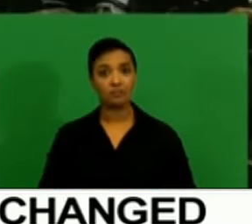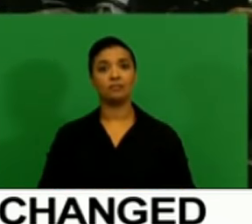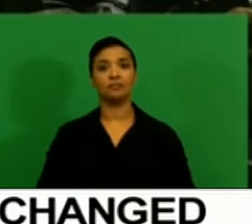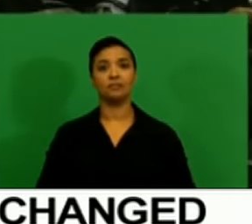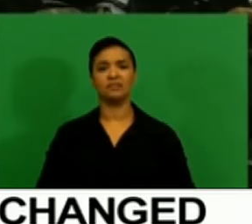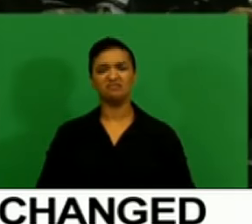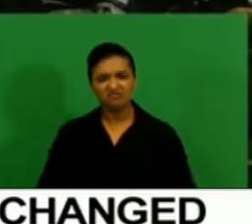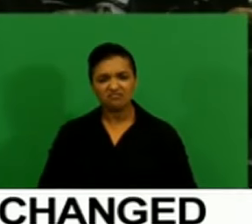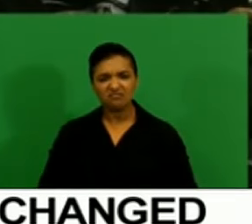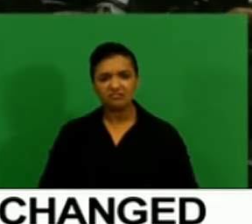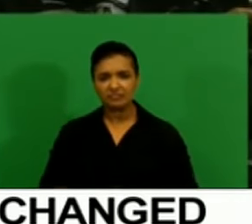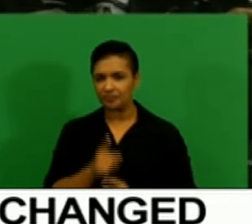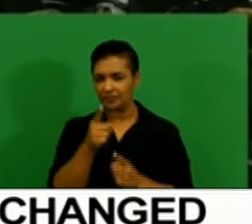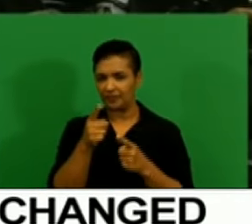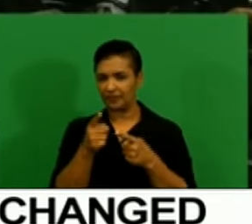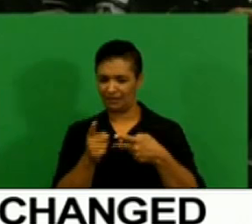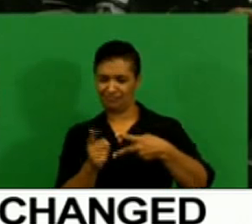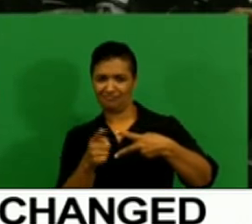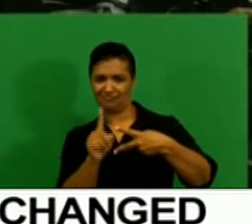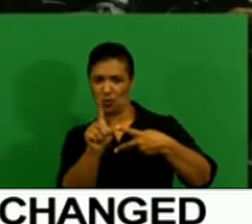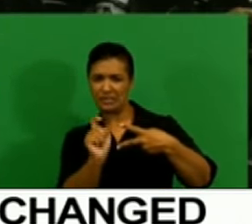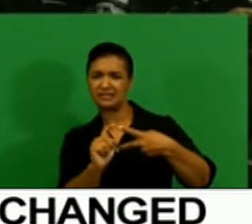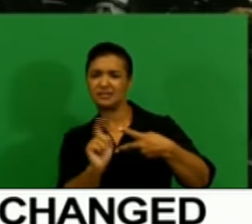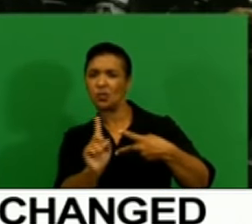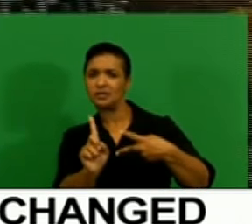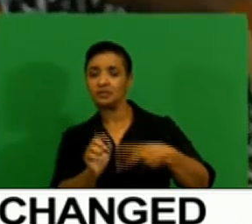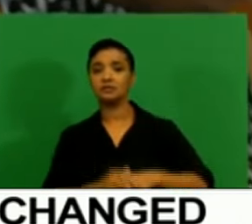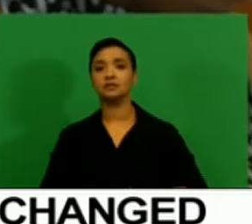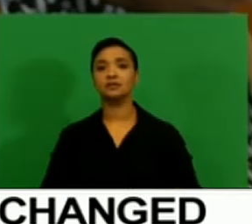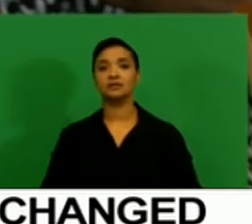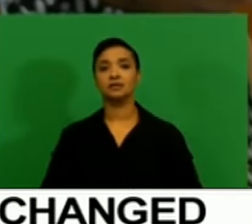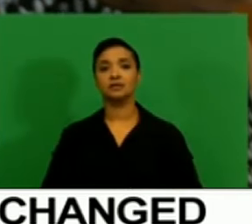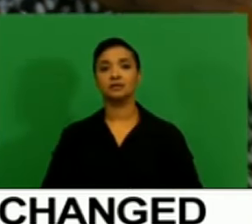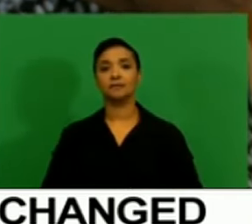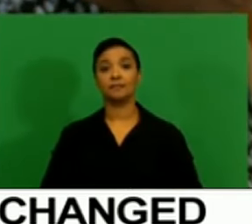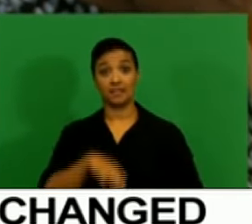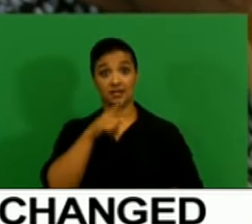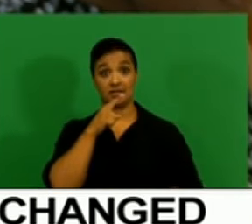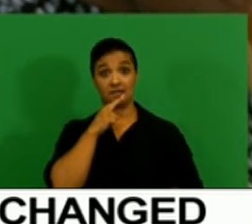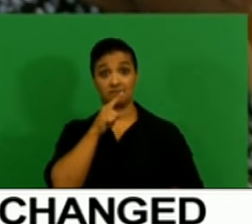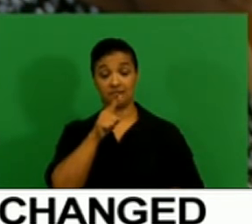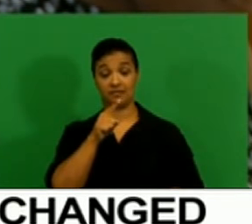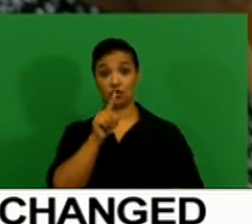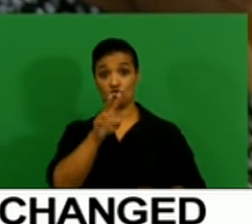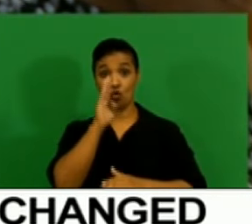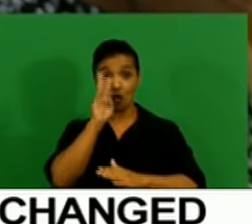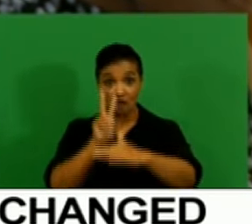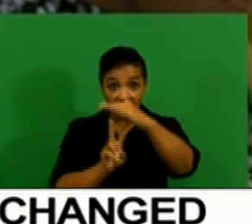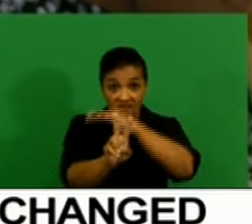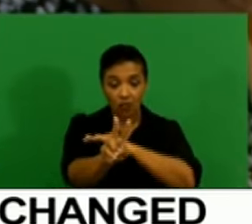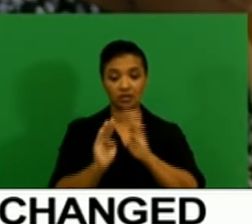Can you repeat the first part of the question? The first part, is that one of the biggest changes you've had to make to your forecast